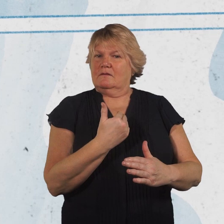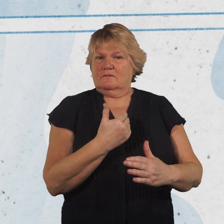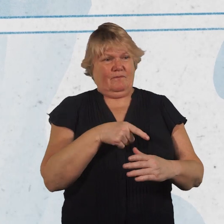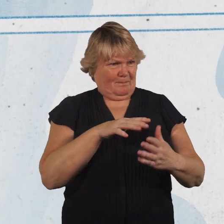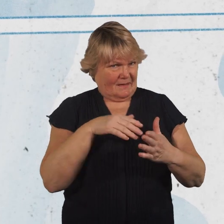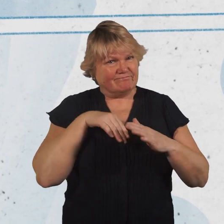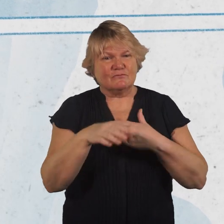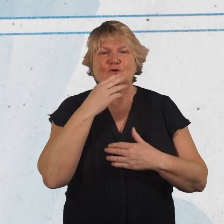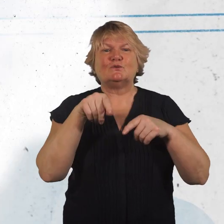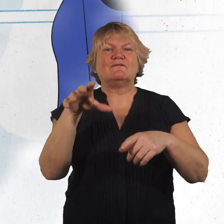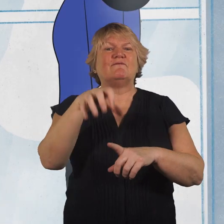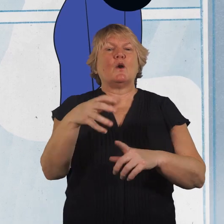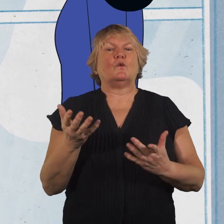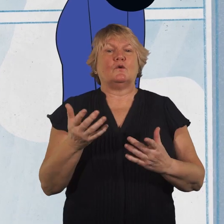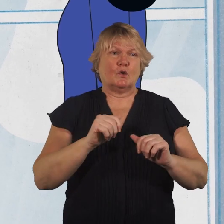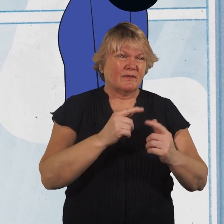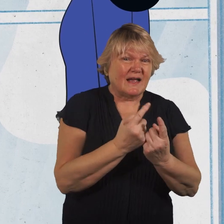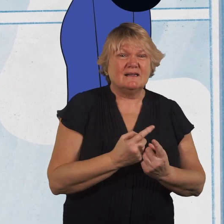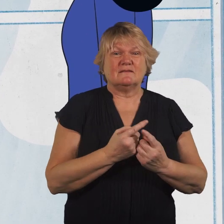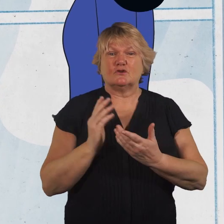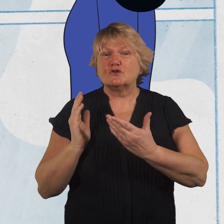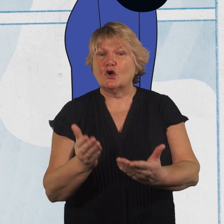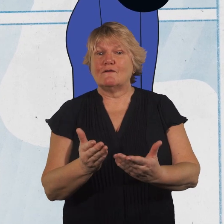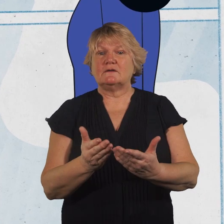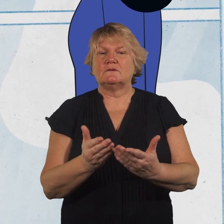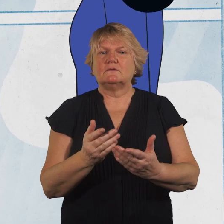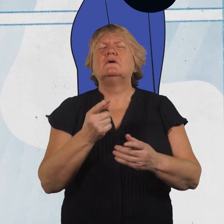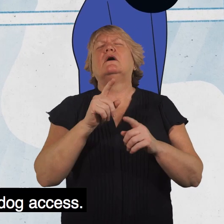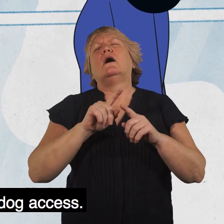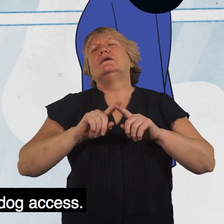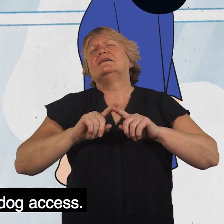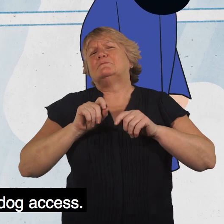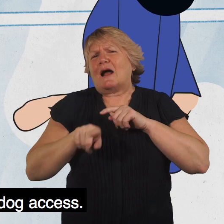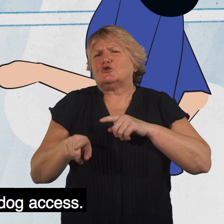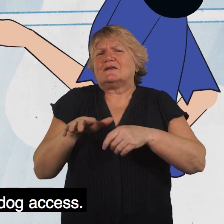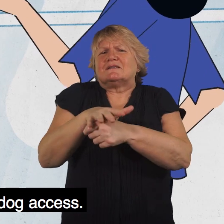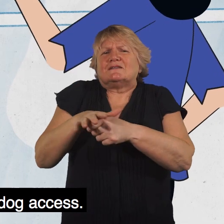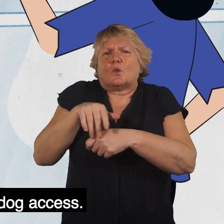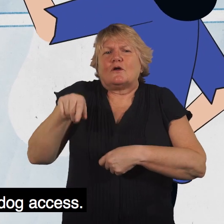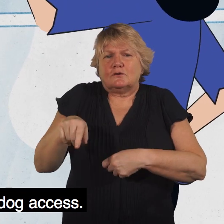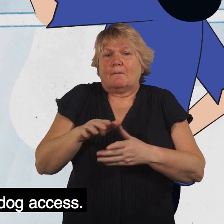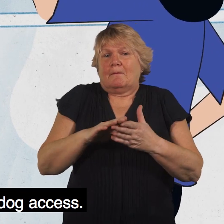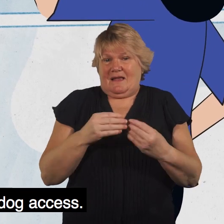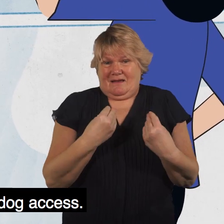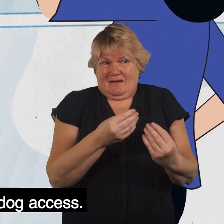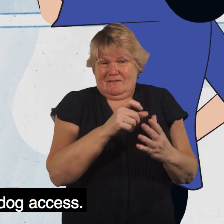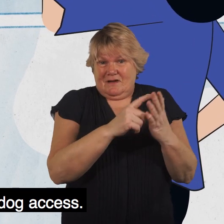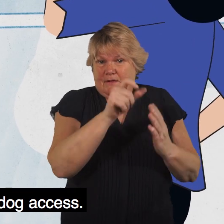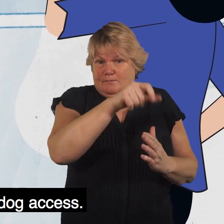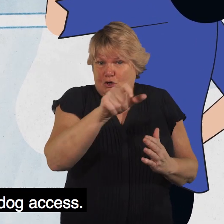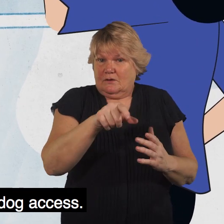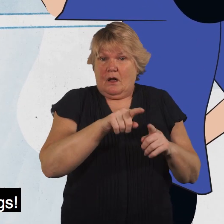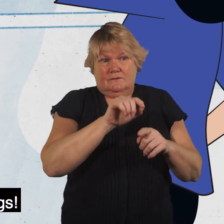their venue, goods or services. Other than in exceptional circumstances, this would mean giving a disabled person and their assistance